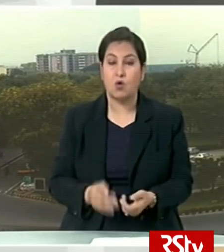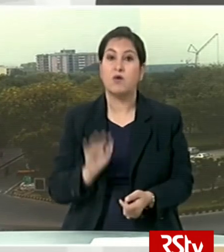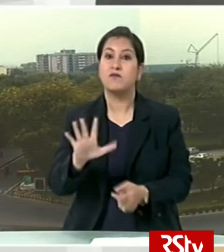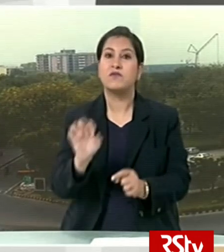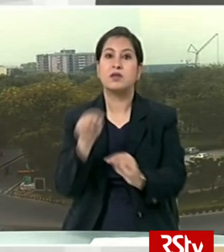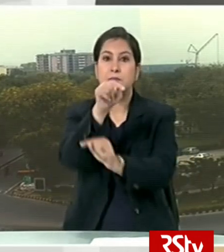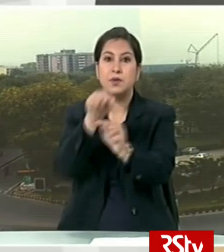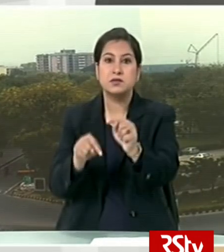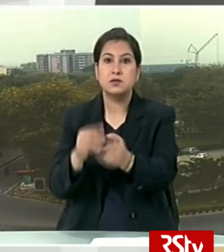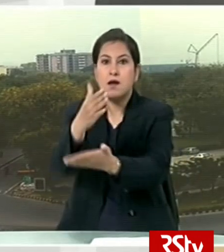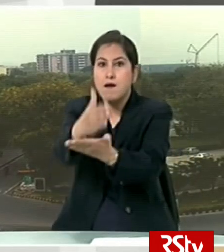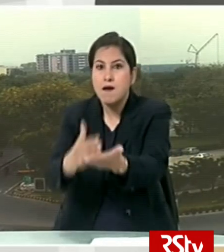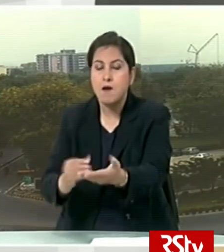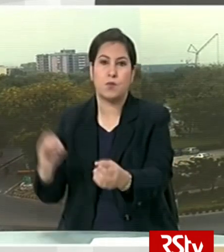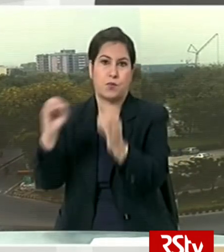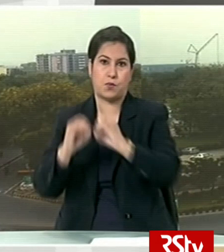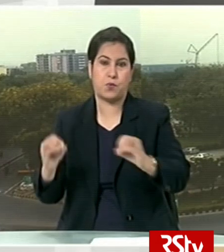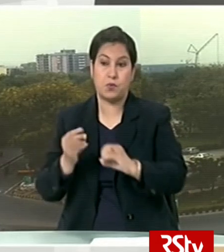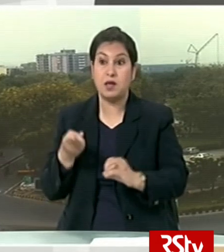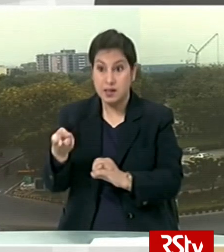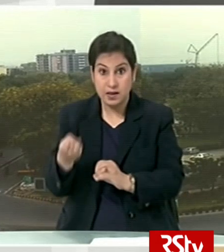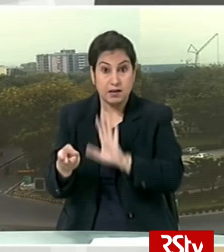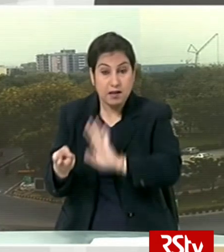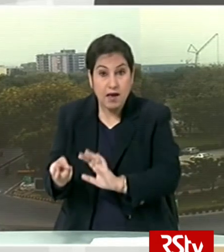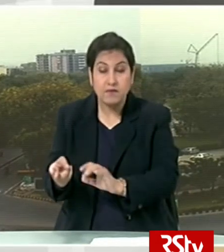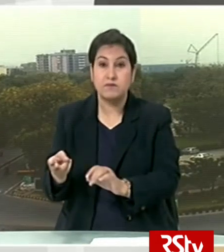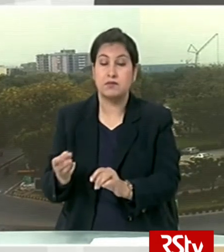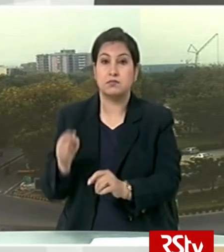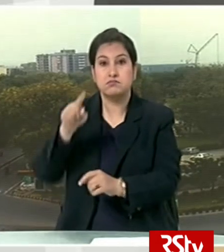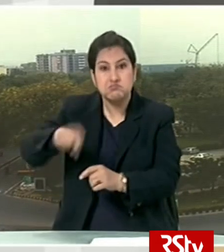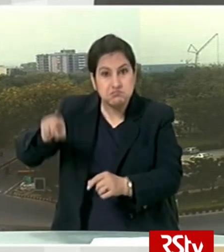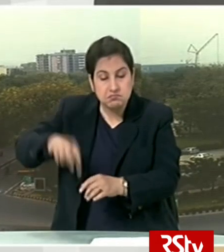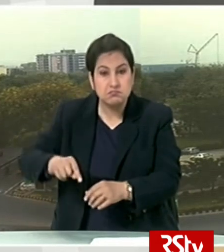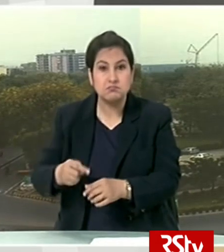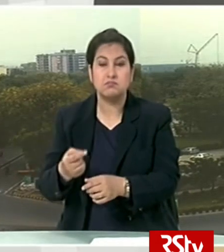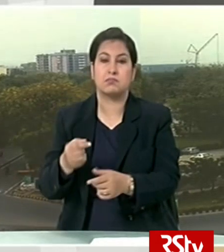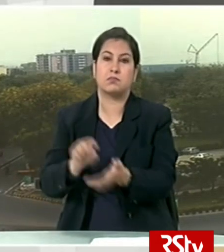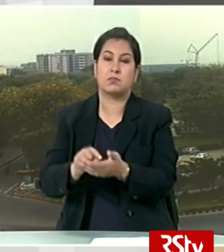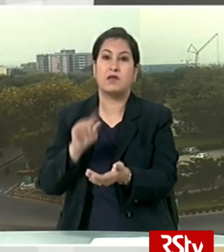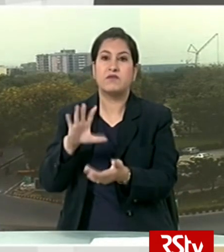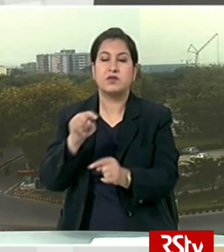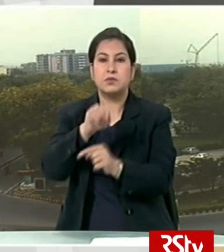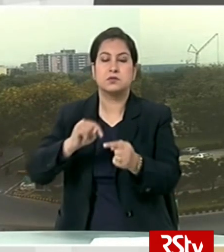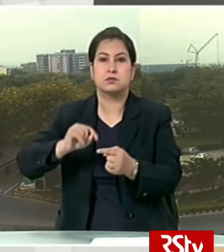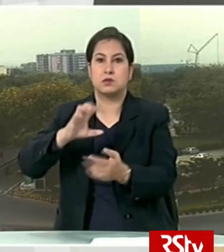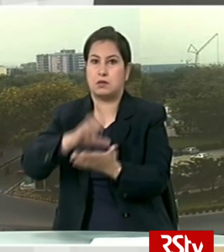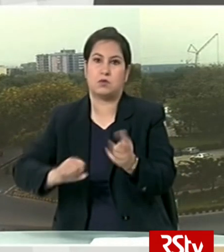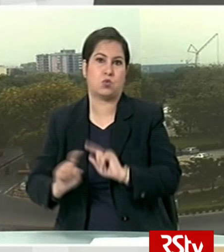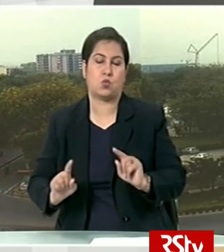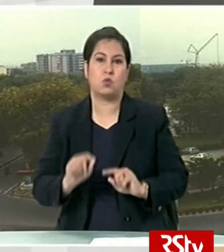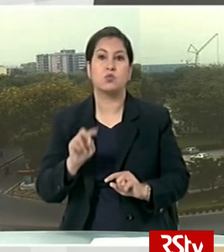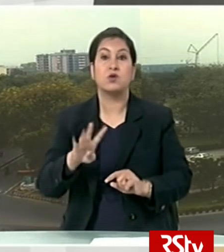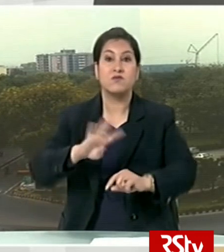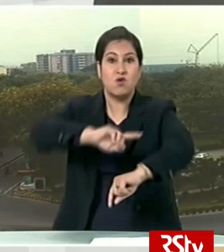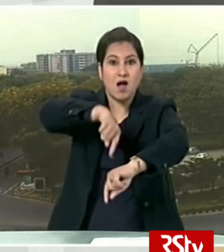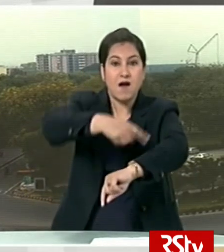fee will not be deducted on cancellation of tickets in special trains and the obligation to cancel the ticket 24 hours